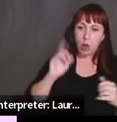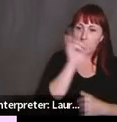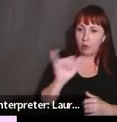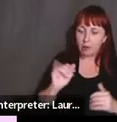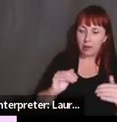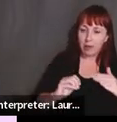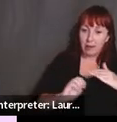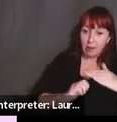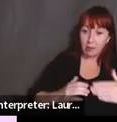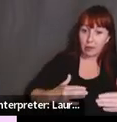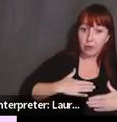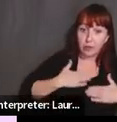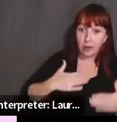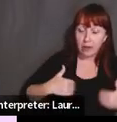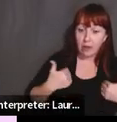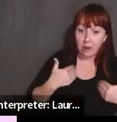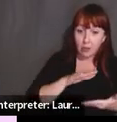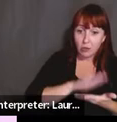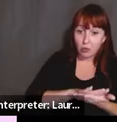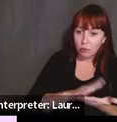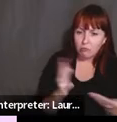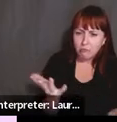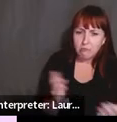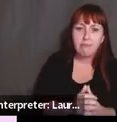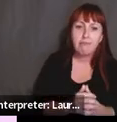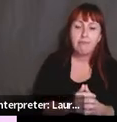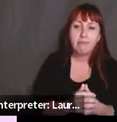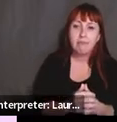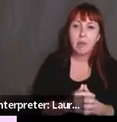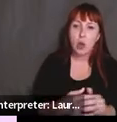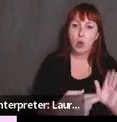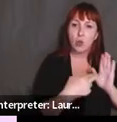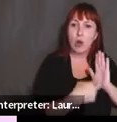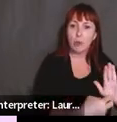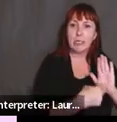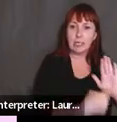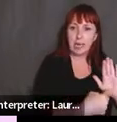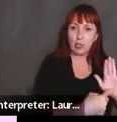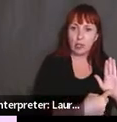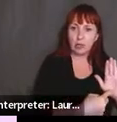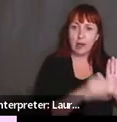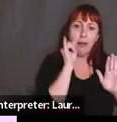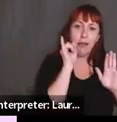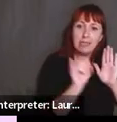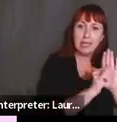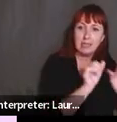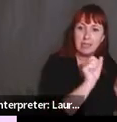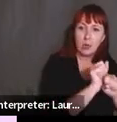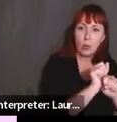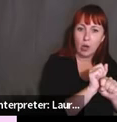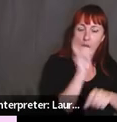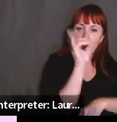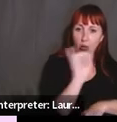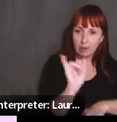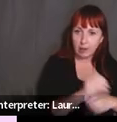In lower school, in elementary school, or for younger learners, it looks like representation. It looks like identity work. It looks like,